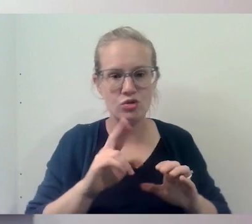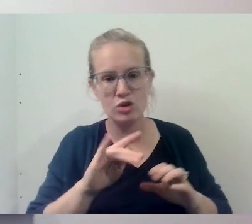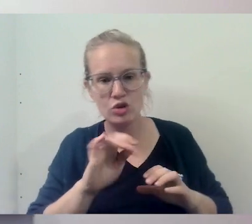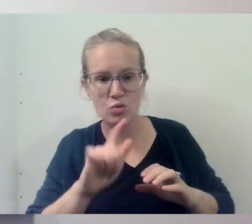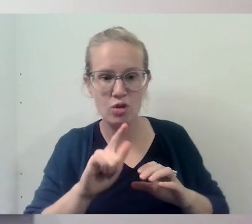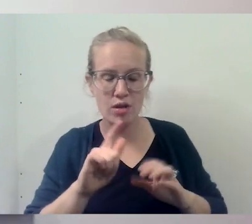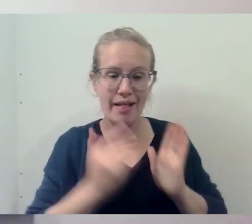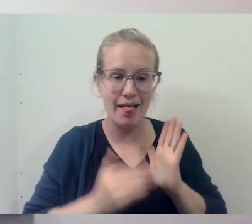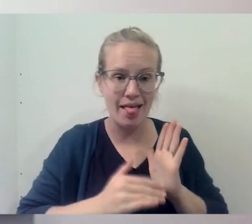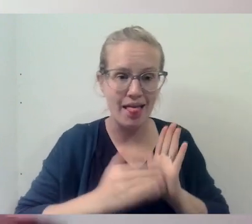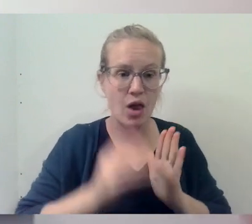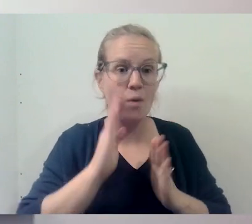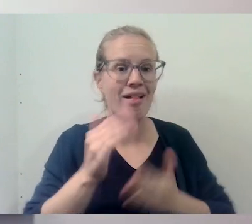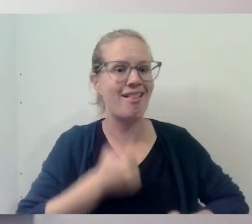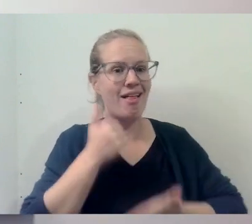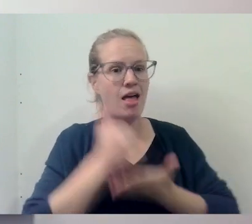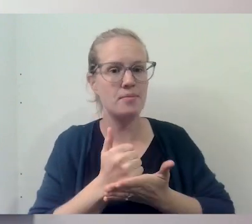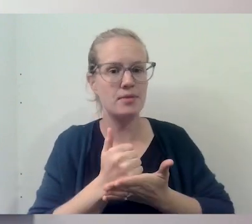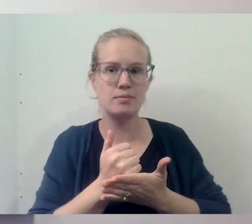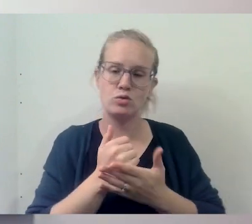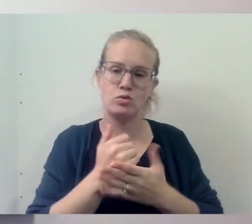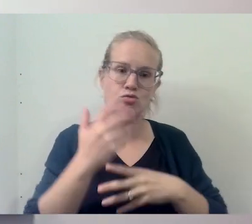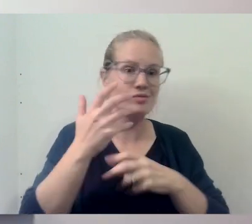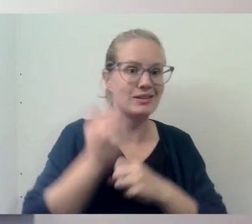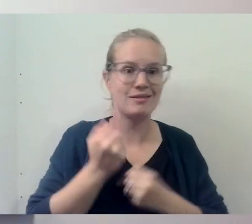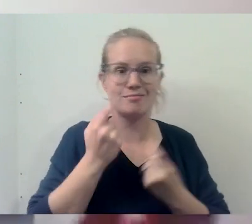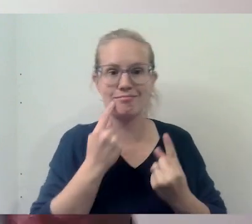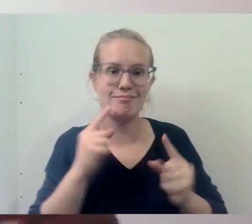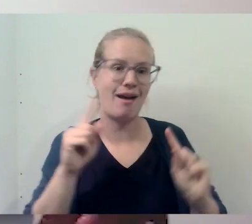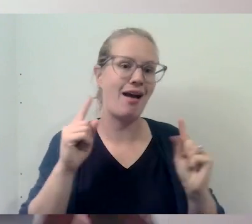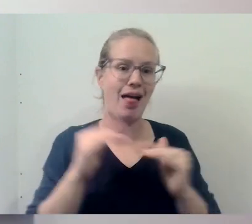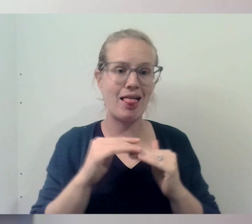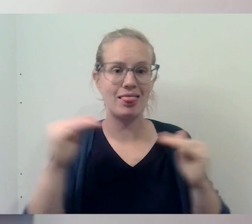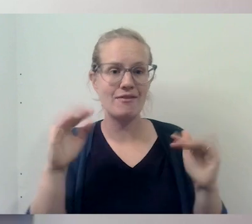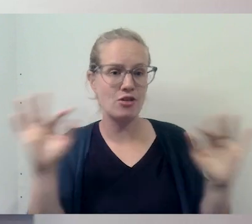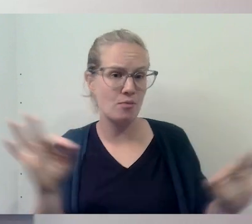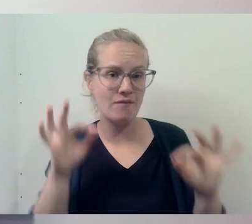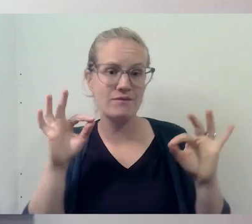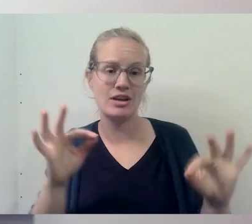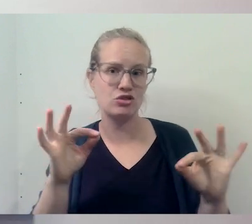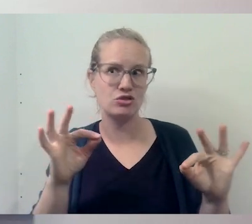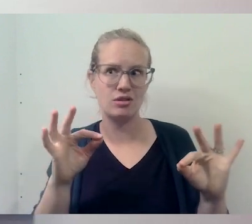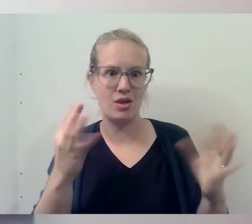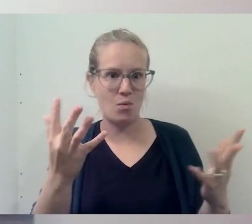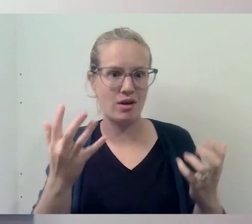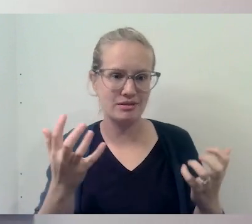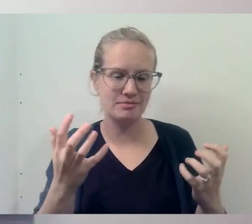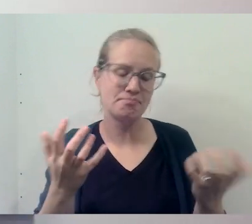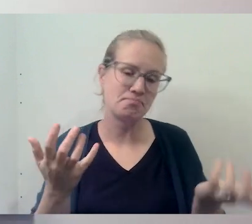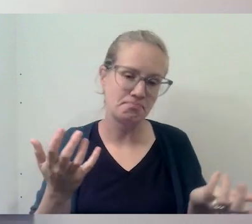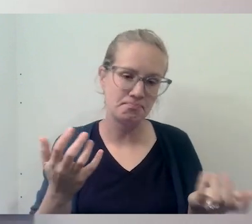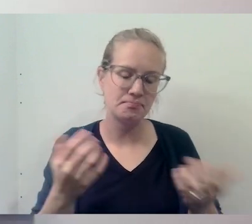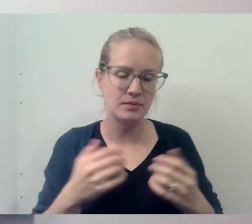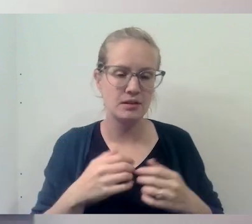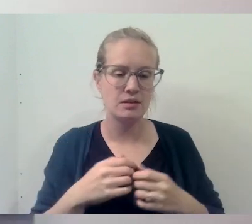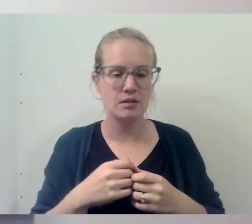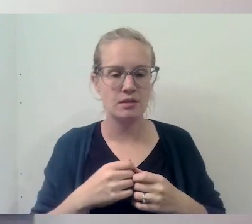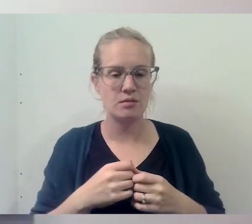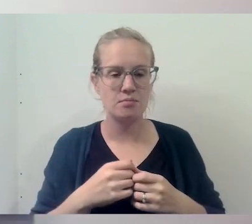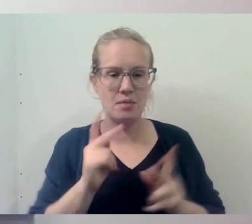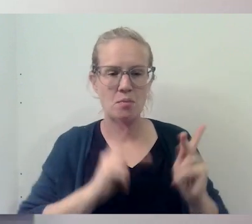and that will help them to attain maybe the level of perfection that they are seeking. And so, um,